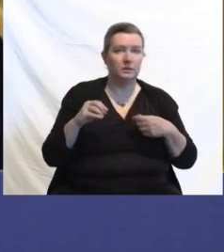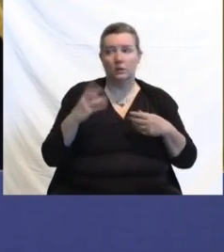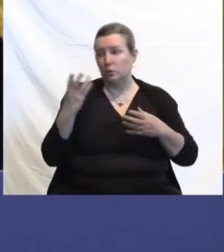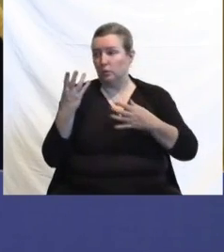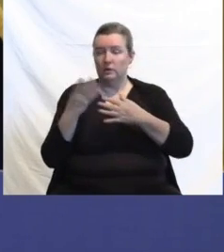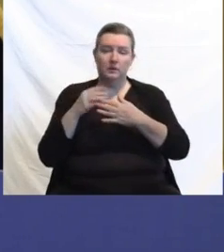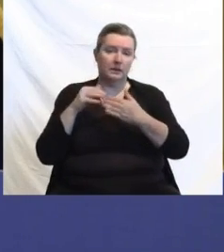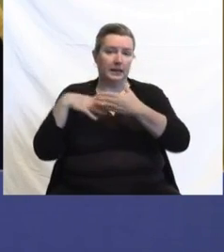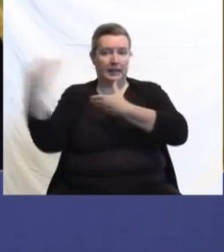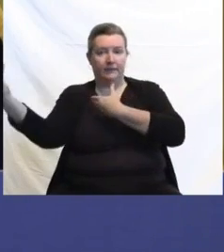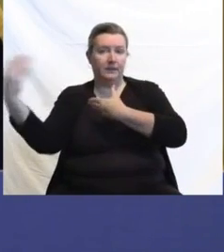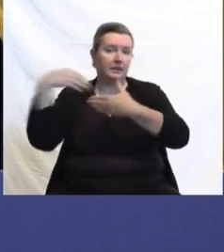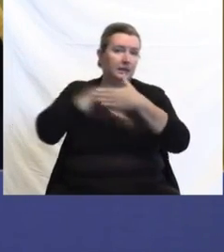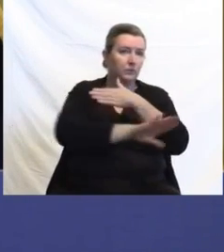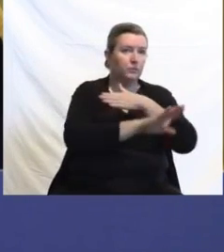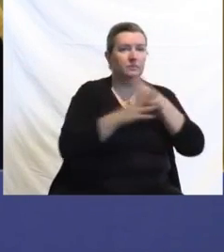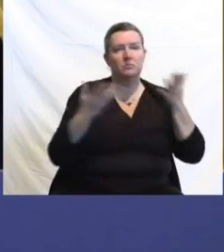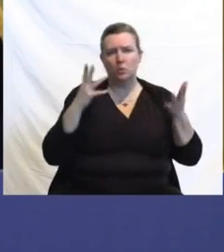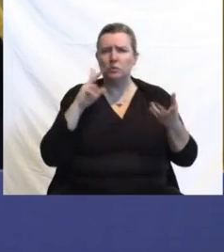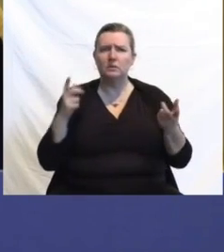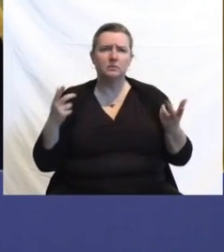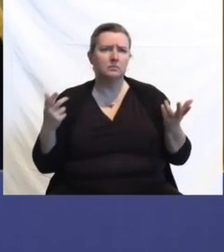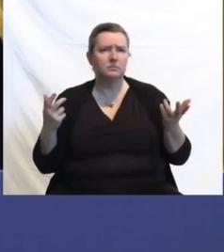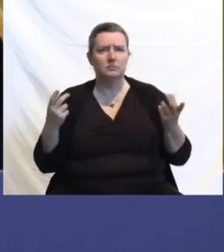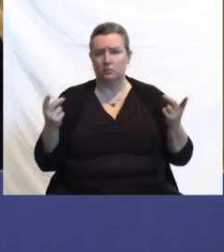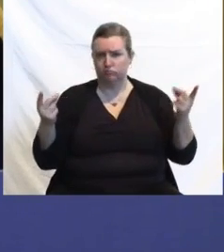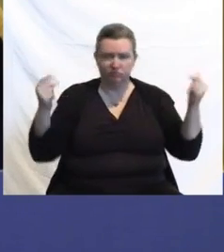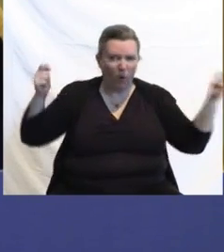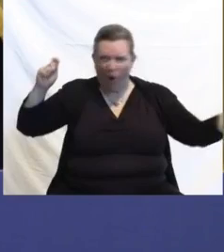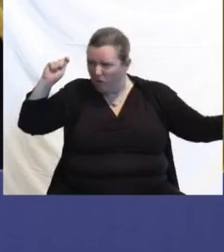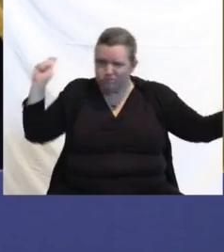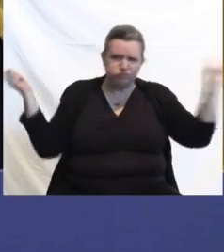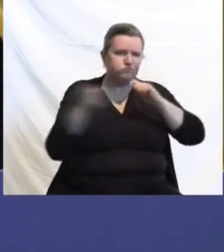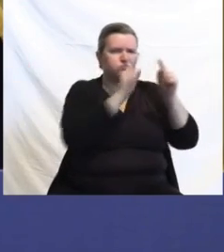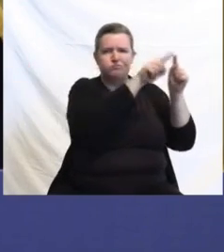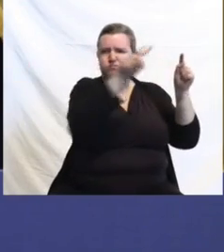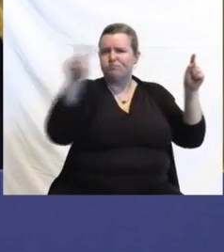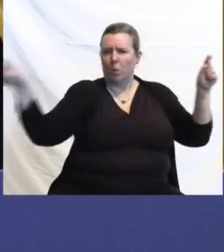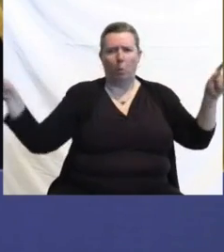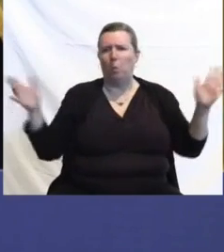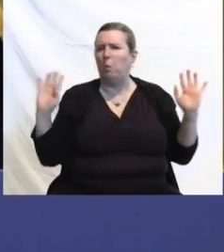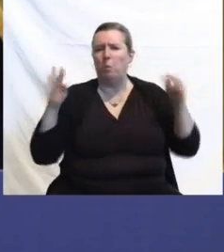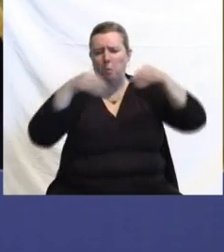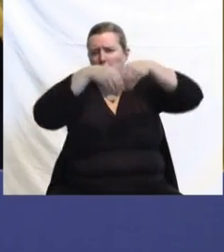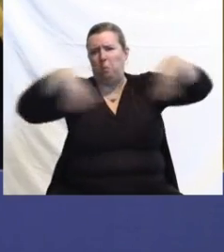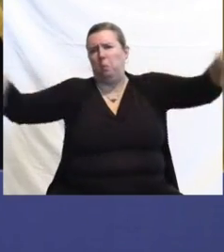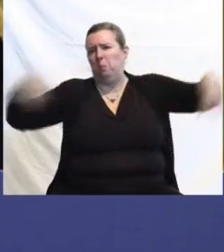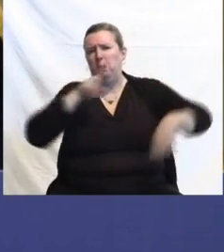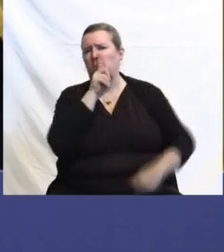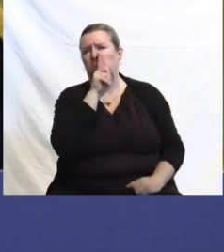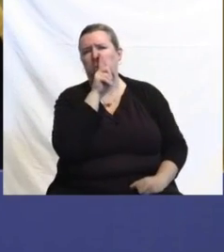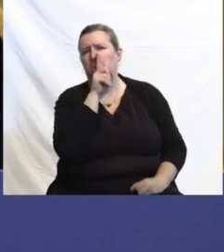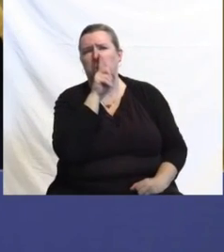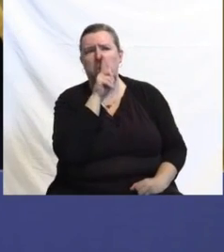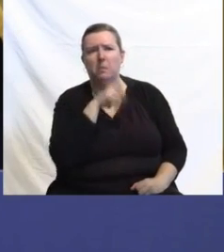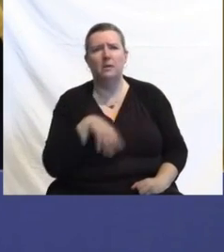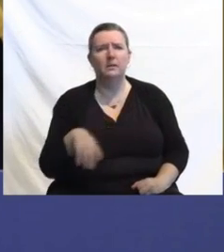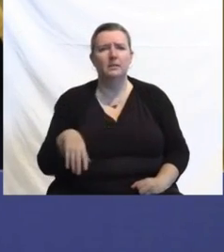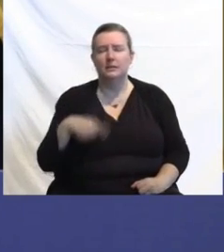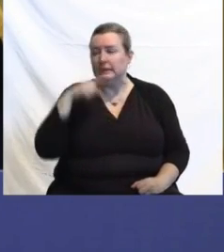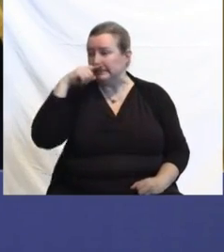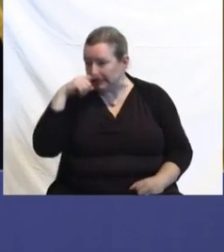announcements, and I think they'll come as they do in terms of the, bless you, in terms of